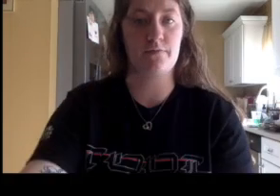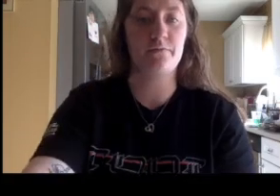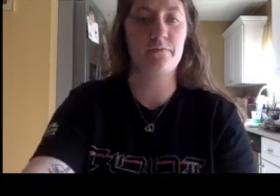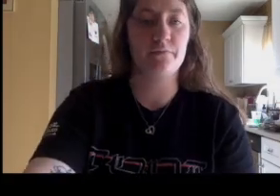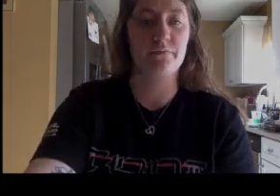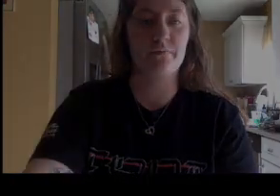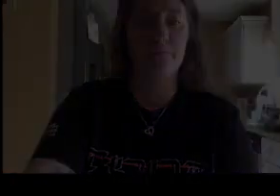You're right, so do. Thank